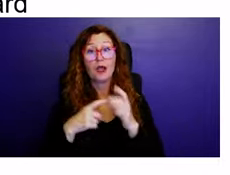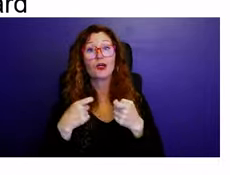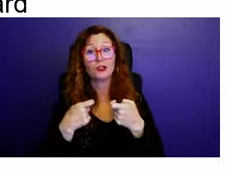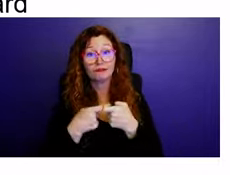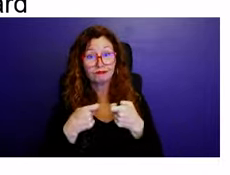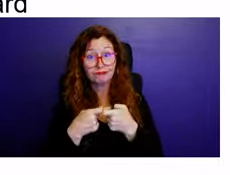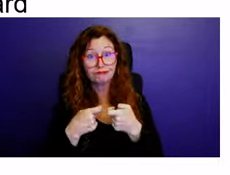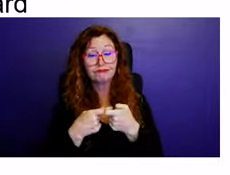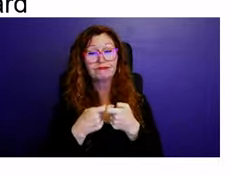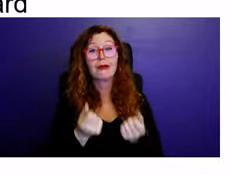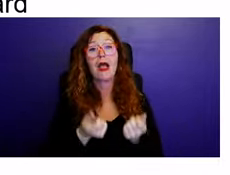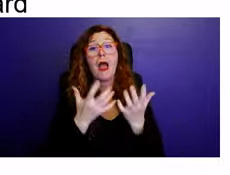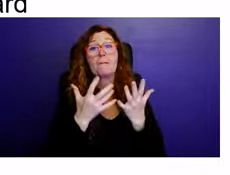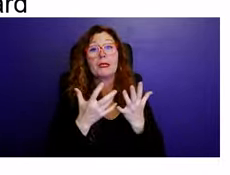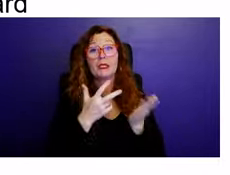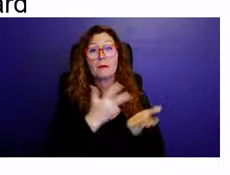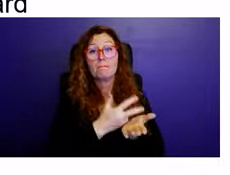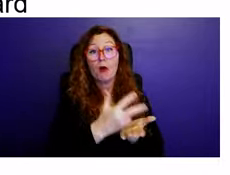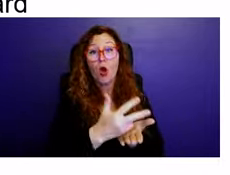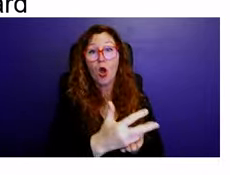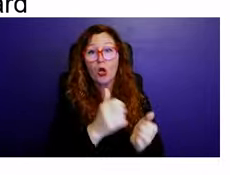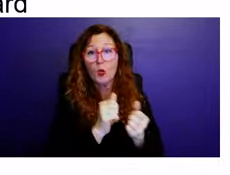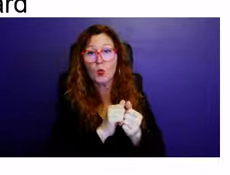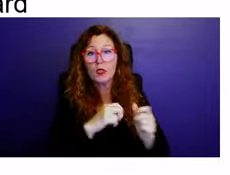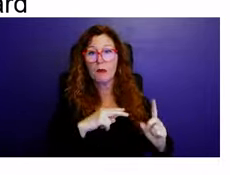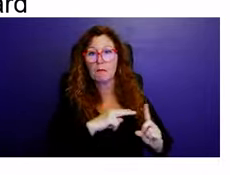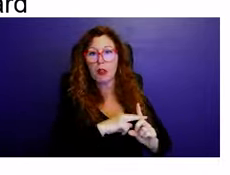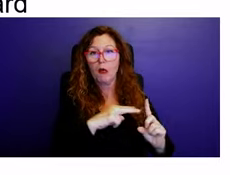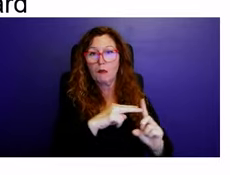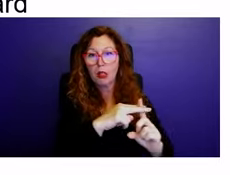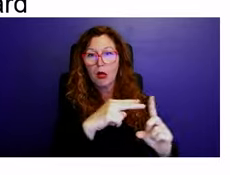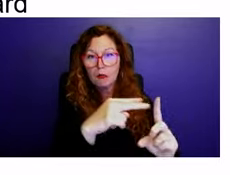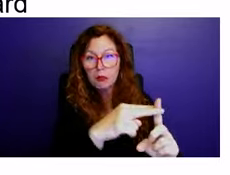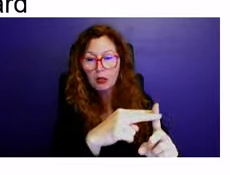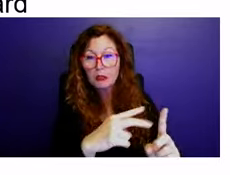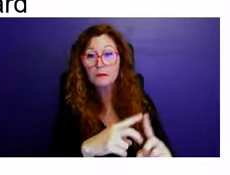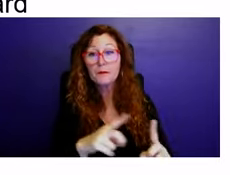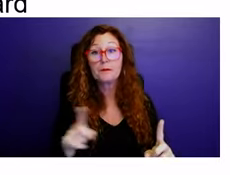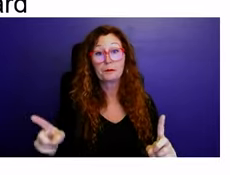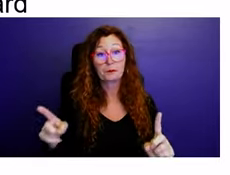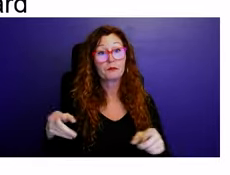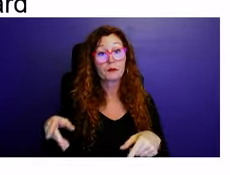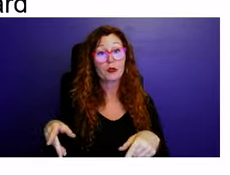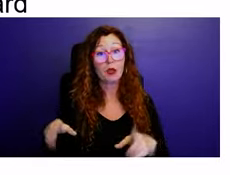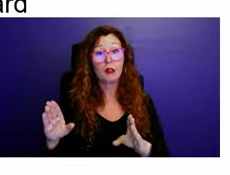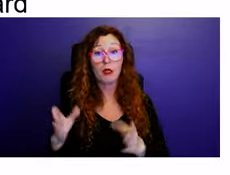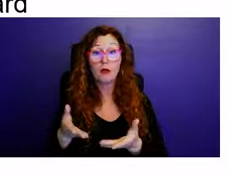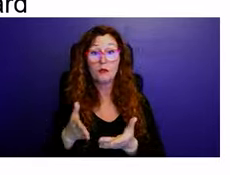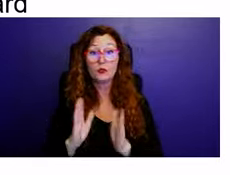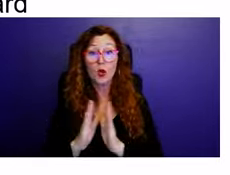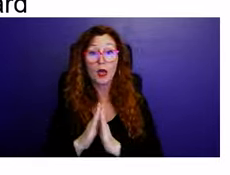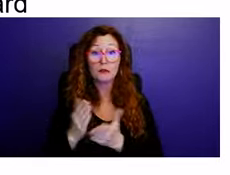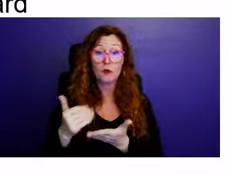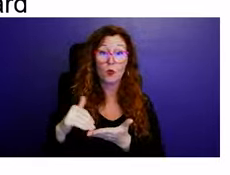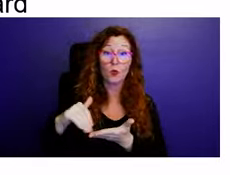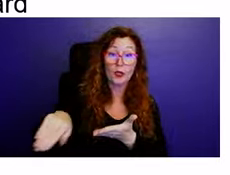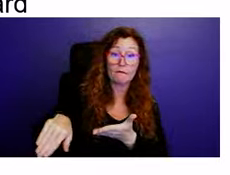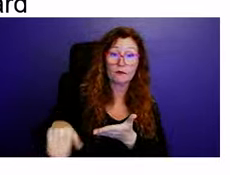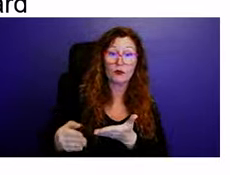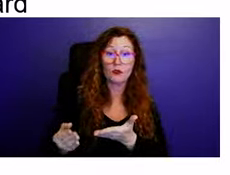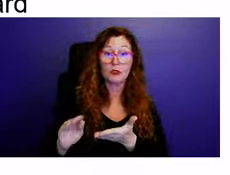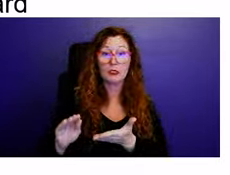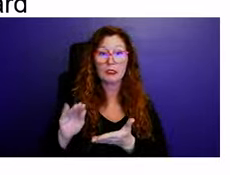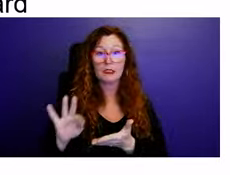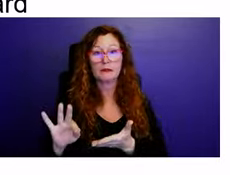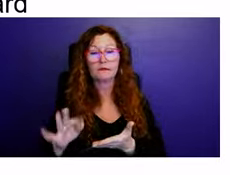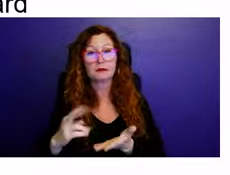The workforce housing ordinance allows applications to apply for a waiver if compliance with a standard would preclude the construction